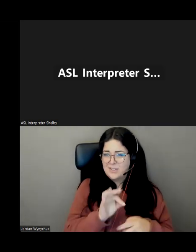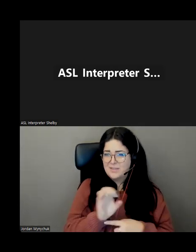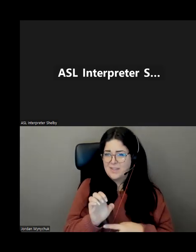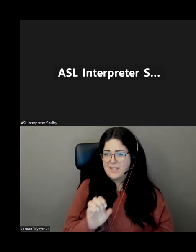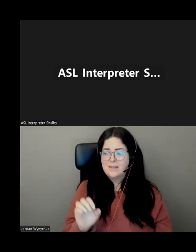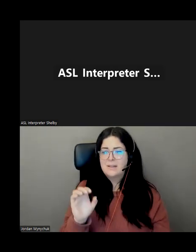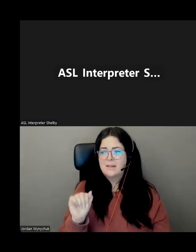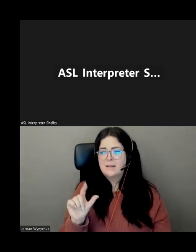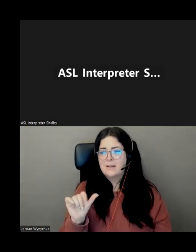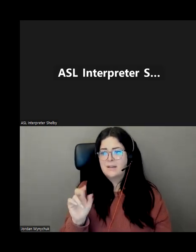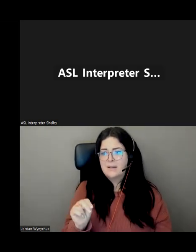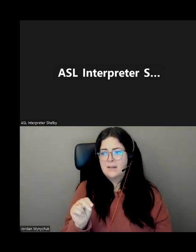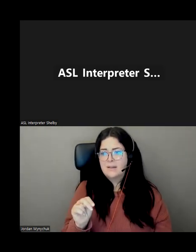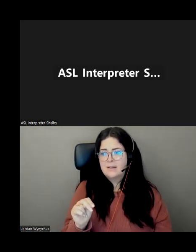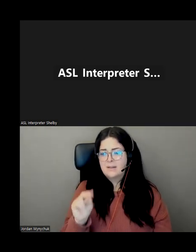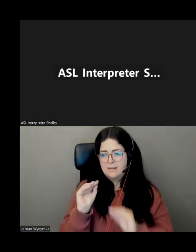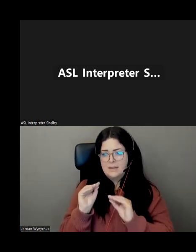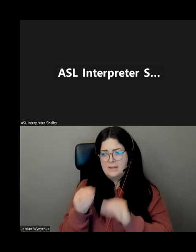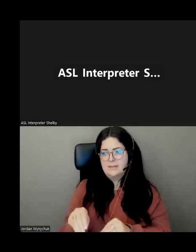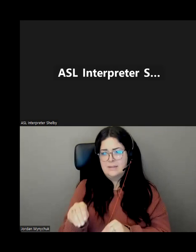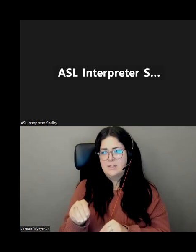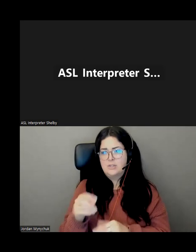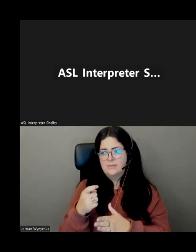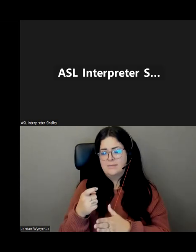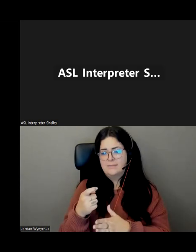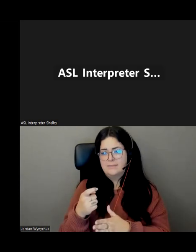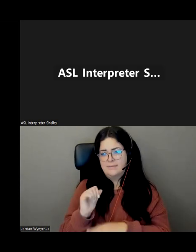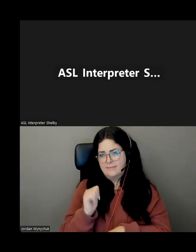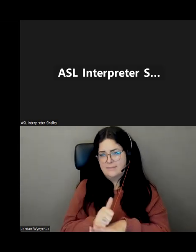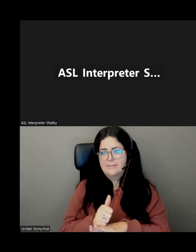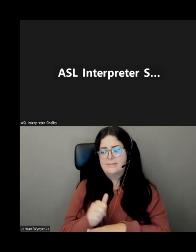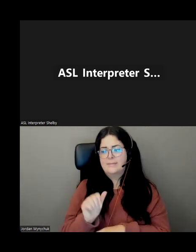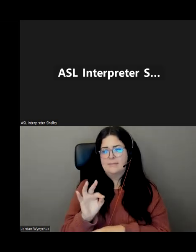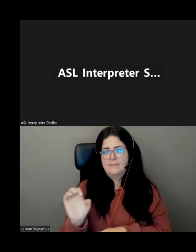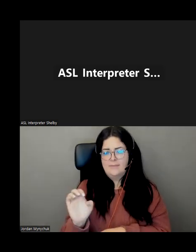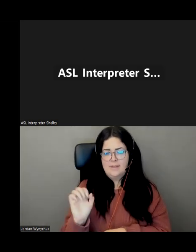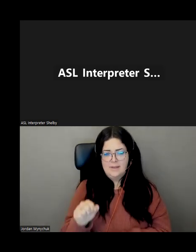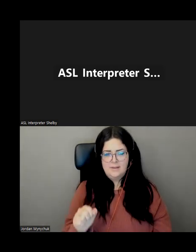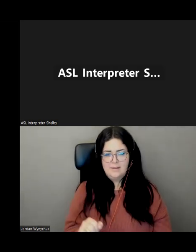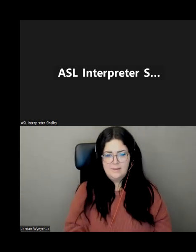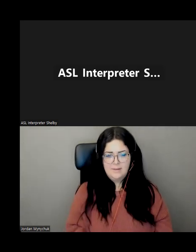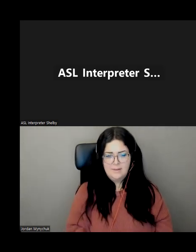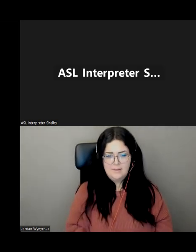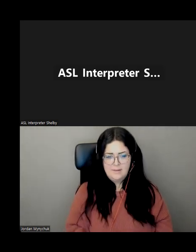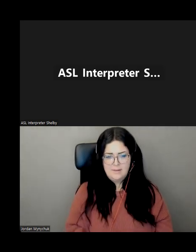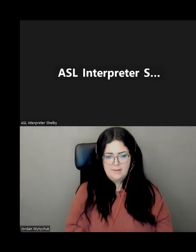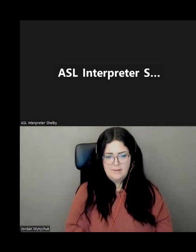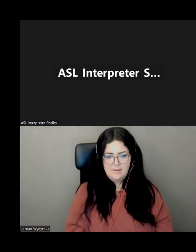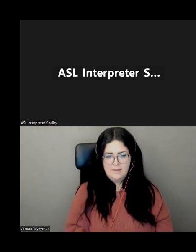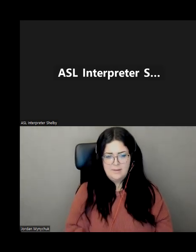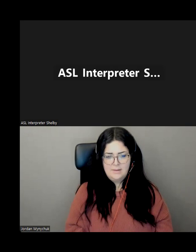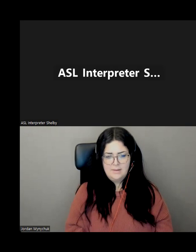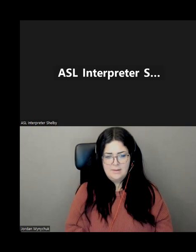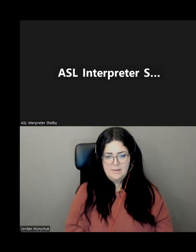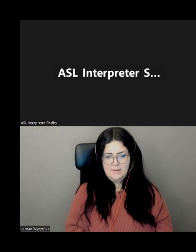uh yeah maybe an installation fee um it could be uh tell either telephone uh